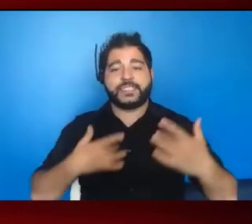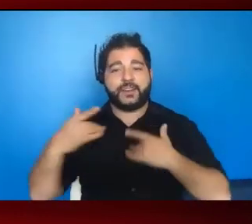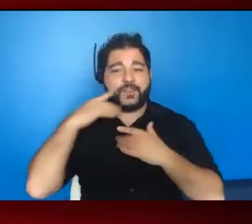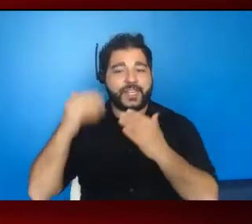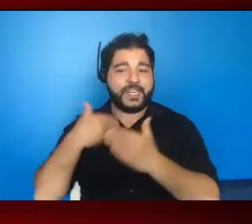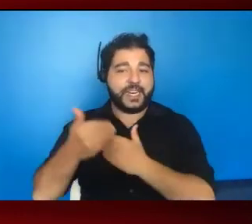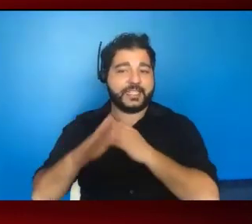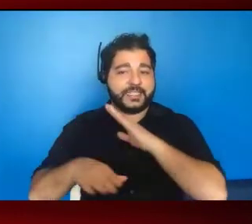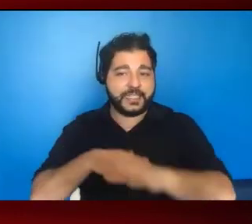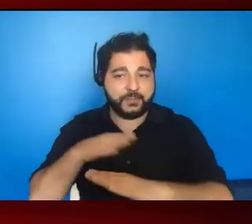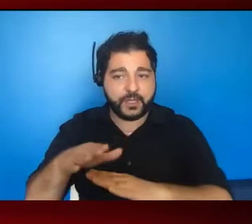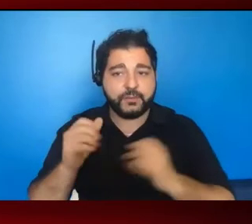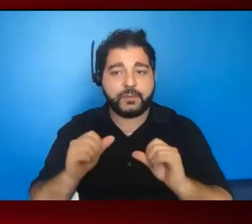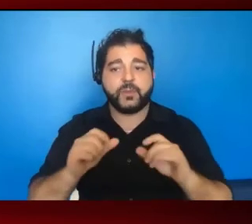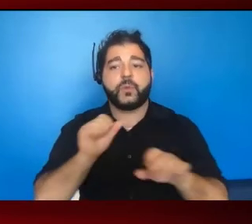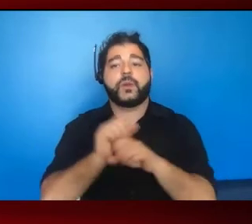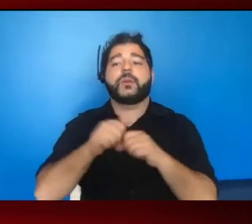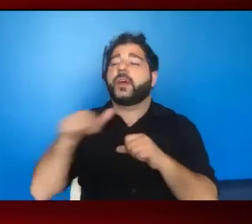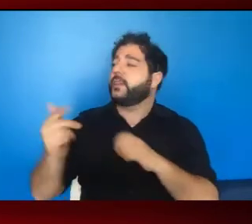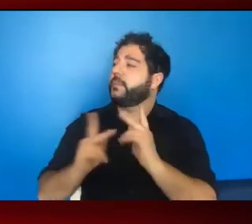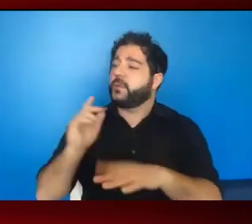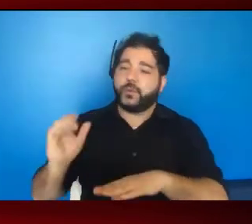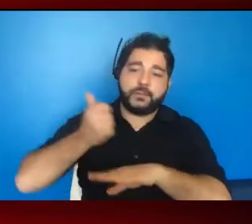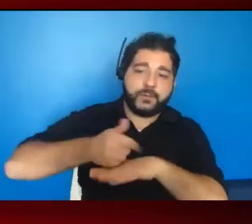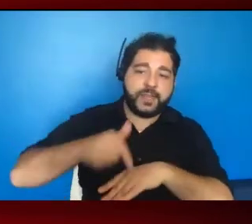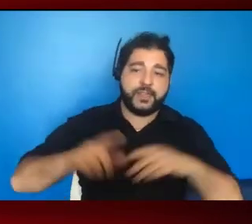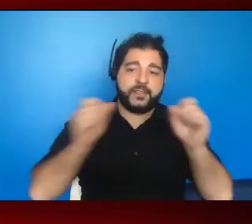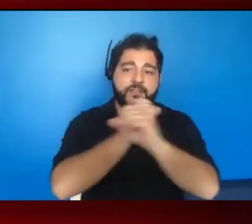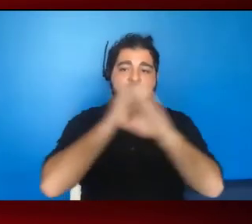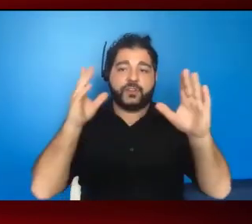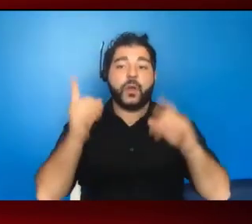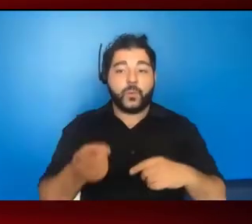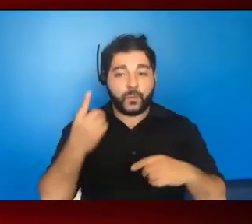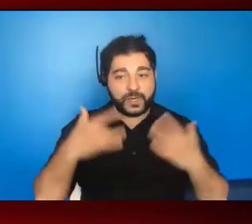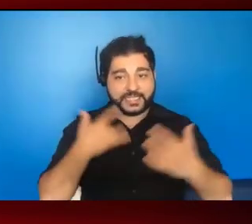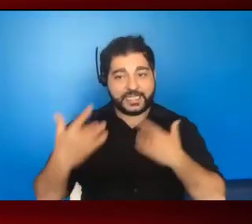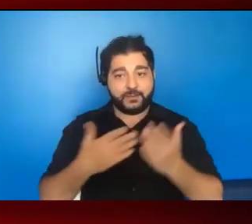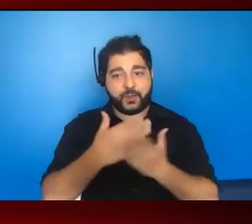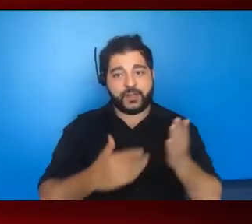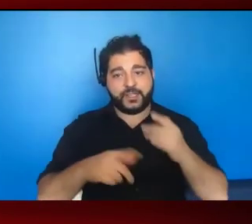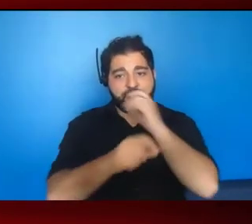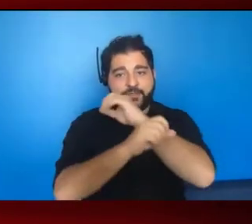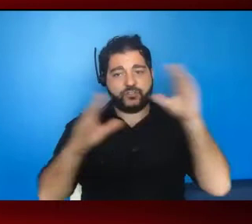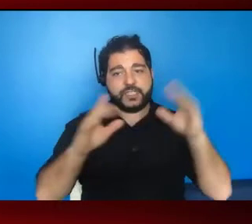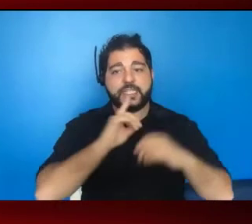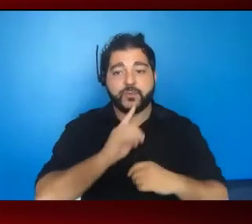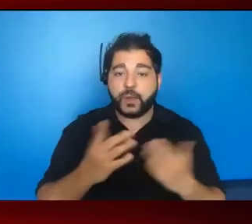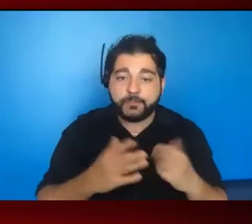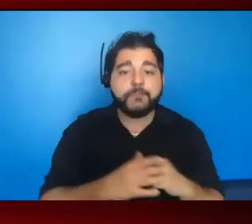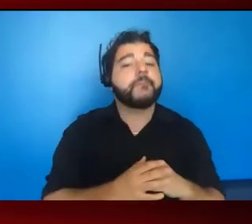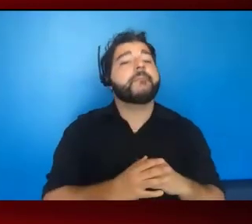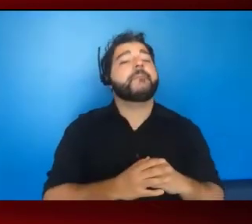to be able to work with others to implement the vision. One exciting part of the vision is the